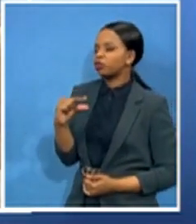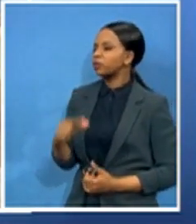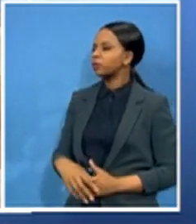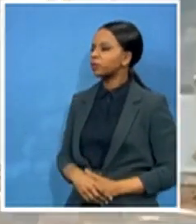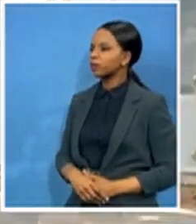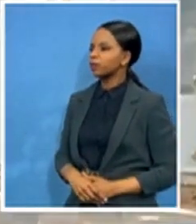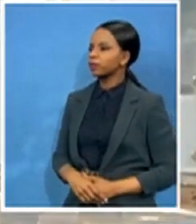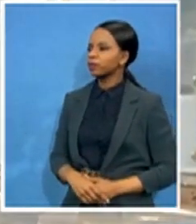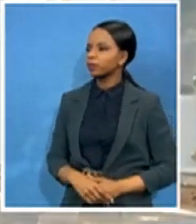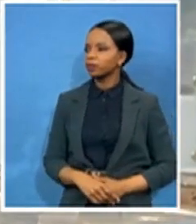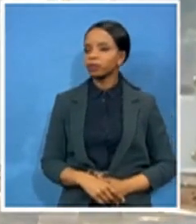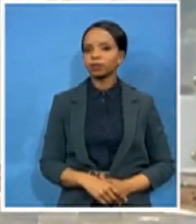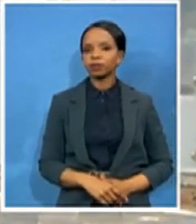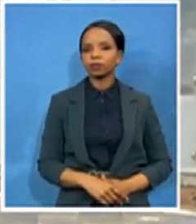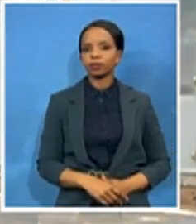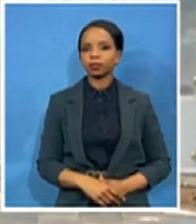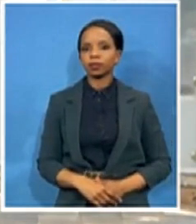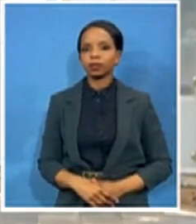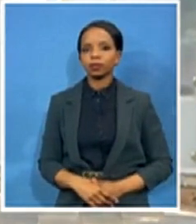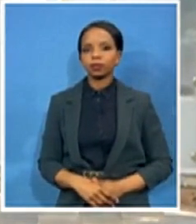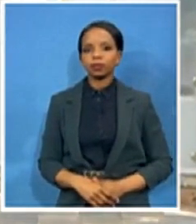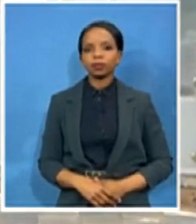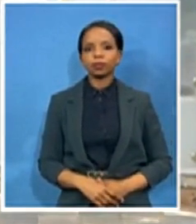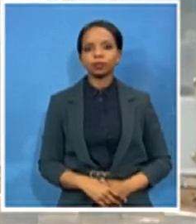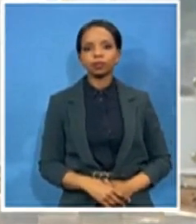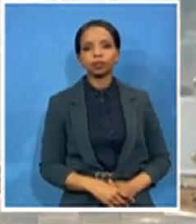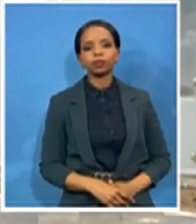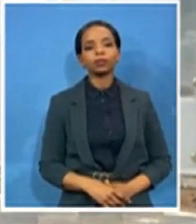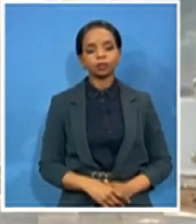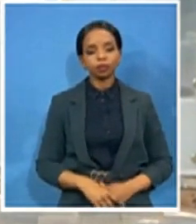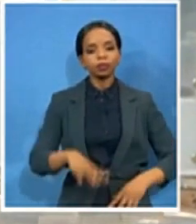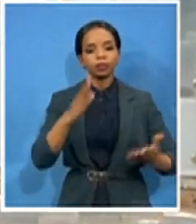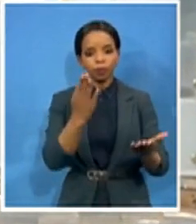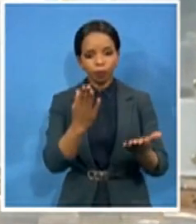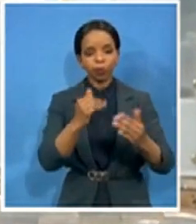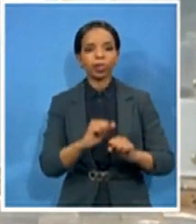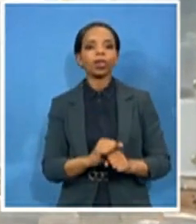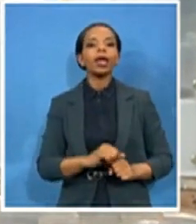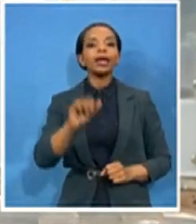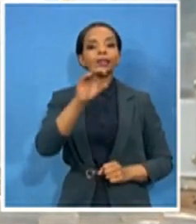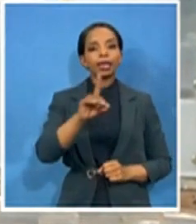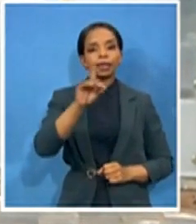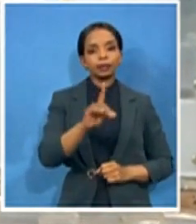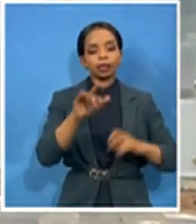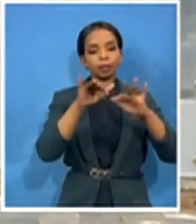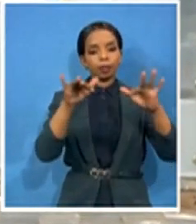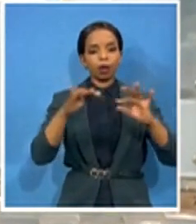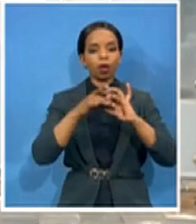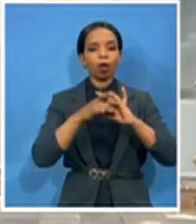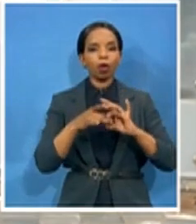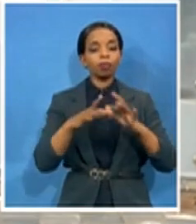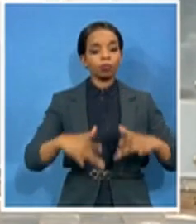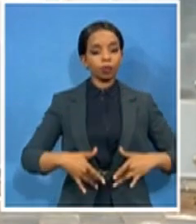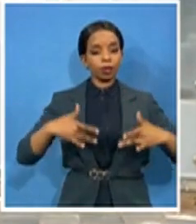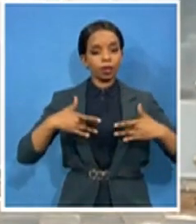Very good morning to you Desiree and to our audiences. Indeed you are coming to us live just ahead of us speaking to the